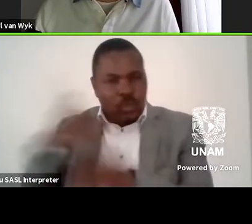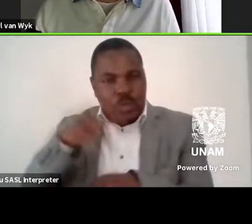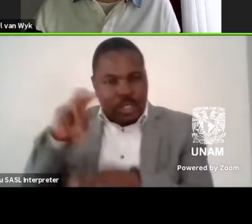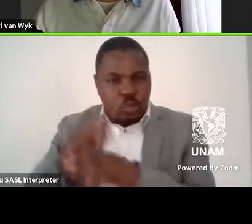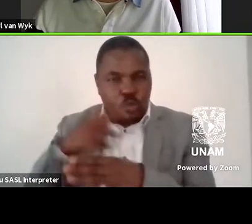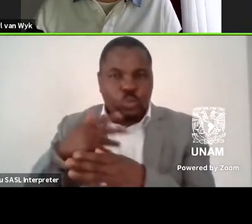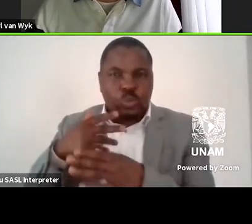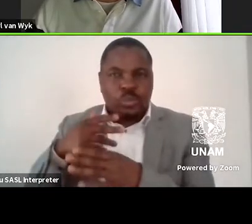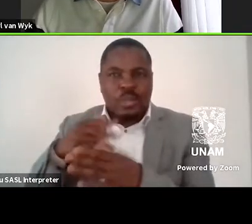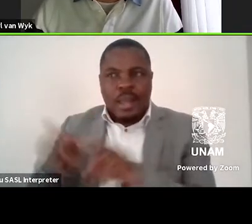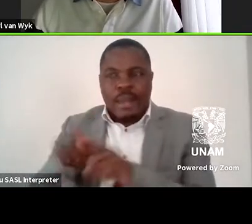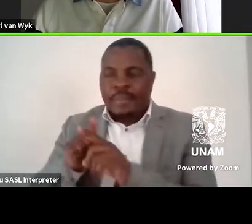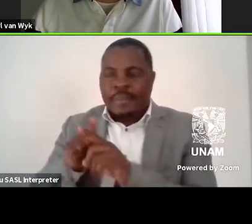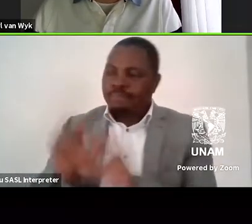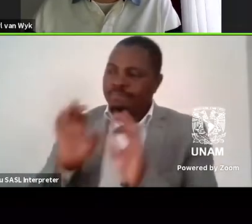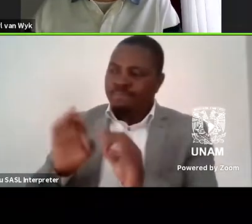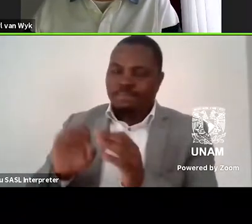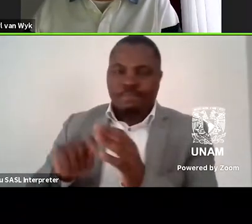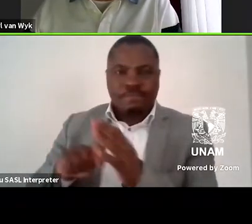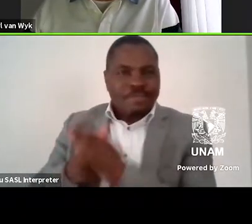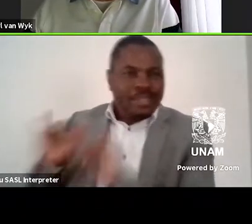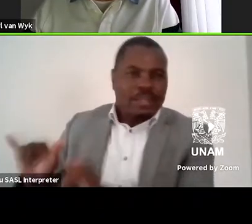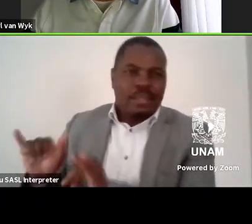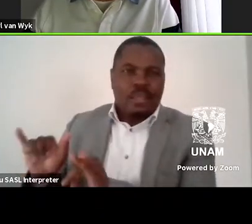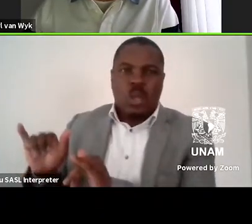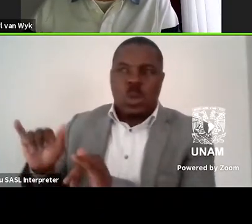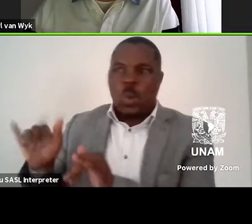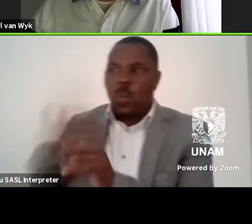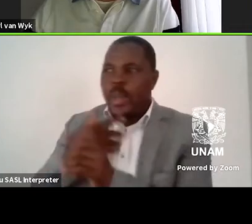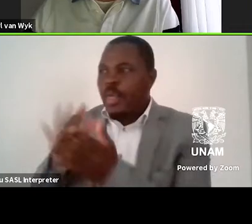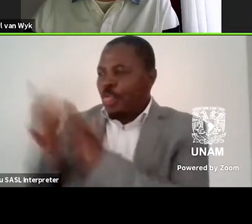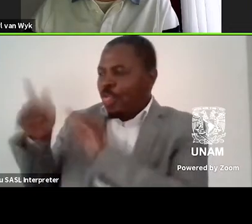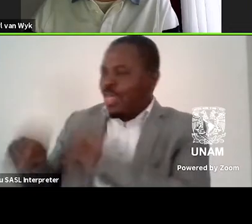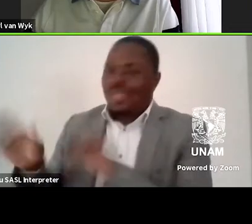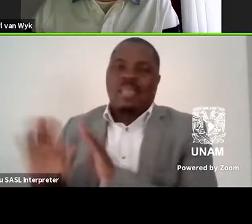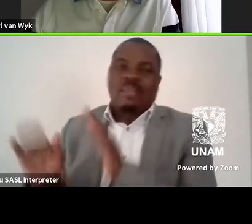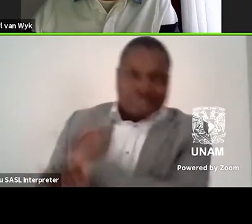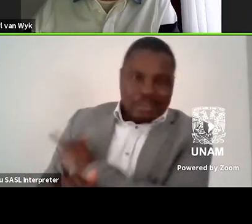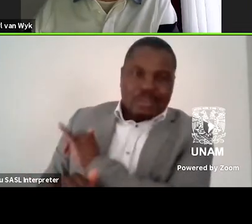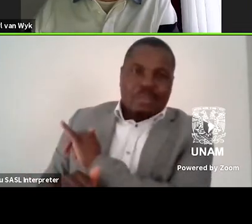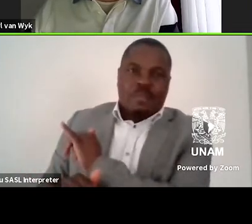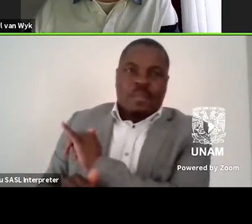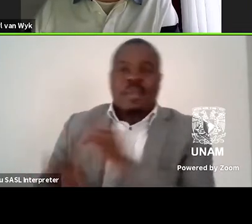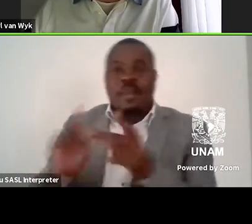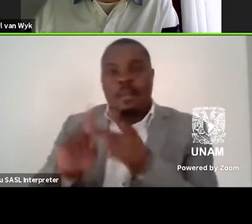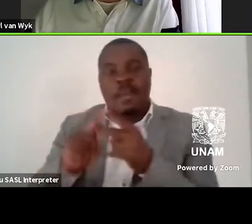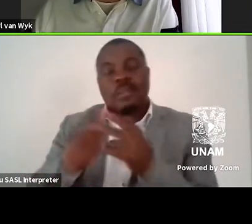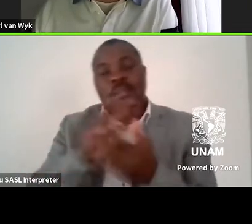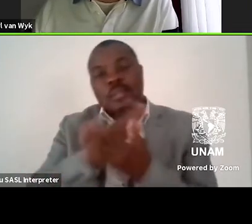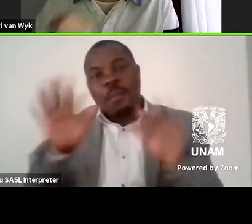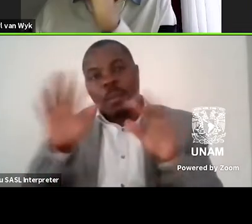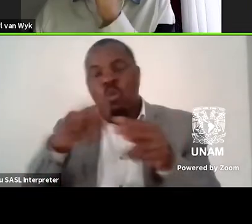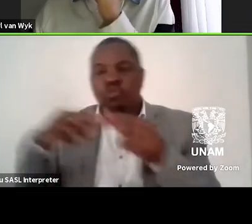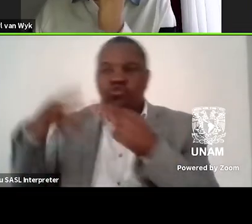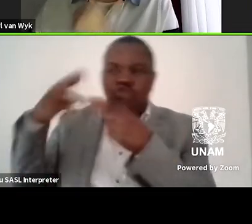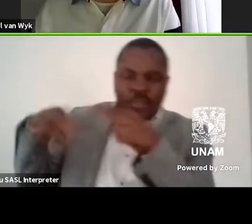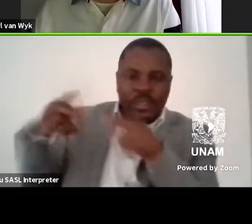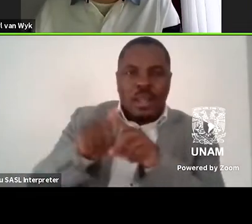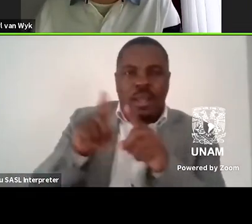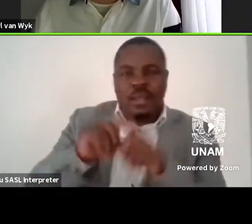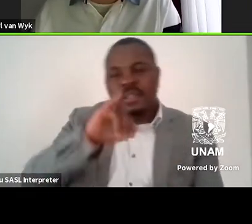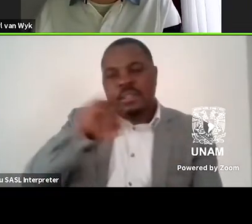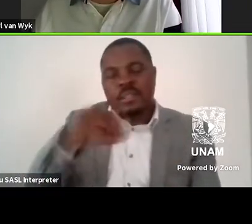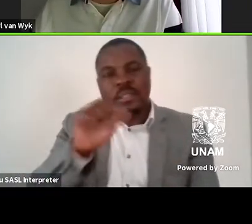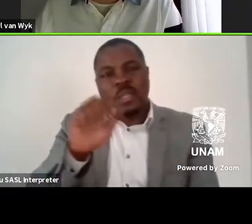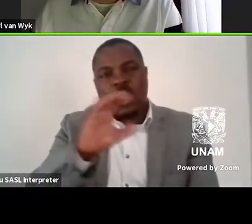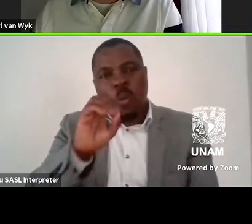sealed, precious thing that shouldn't be tampered with. But those who are more revisionist in their approach, like Jacob Lamini, who I think is